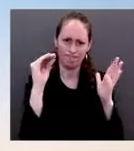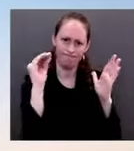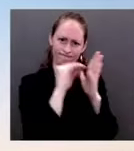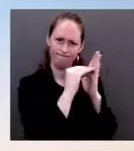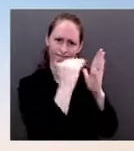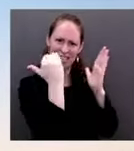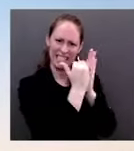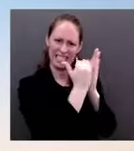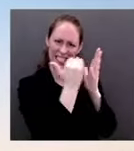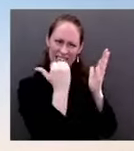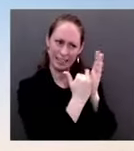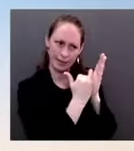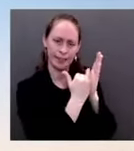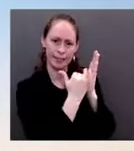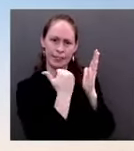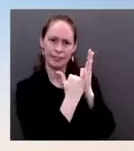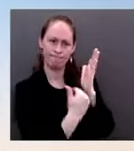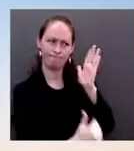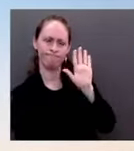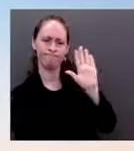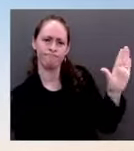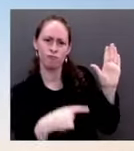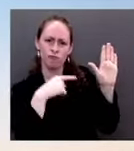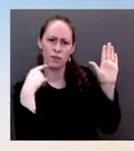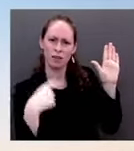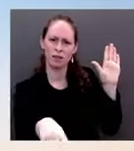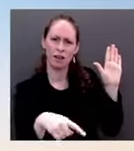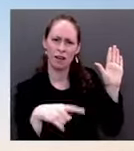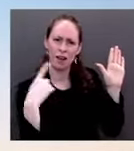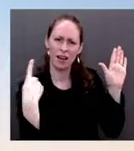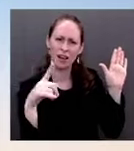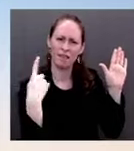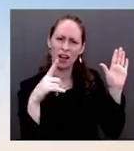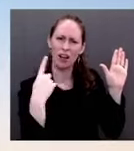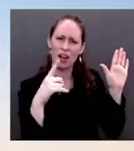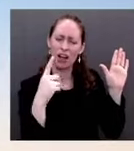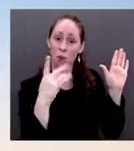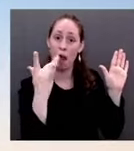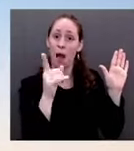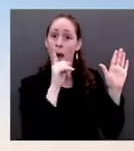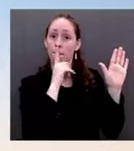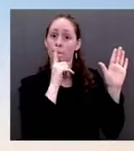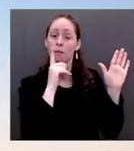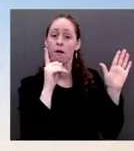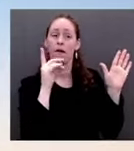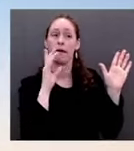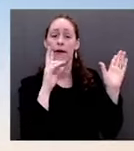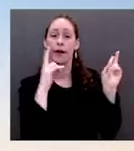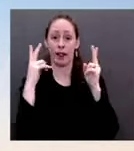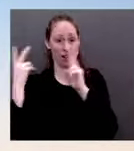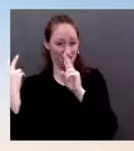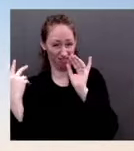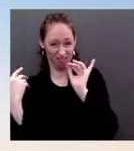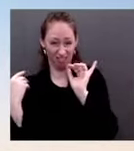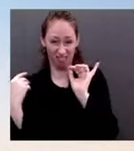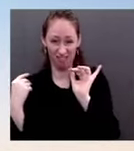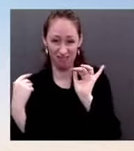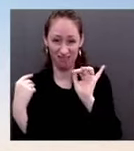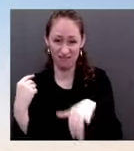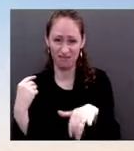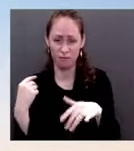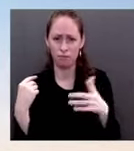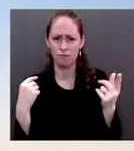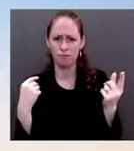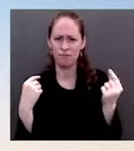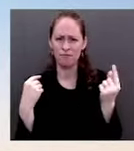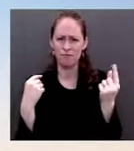Well, no one sees it that way from the U.S. negotiating team or from our partners and allies around the world. I think what we're engaged